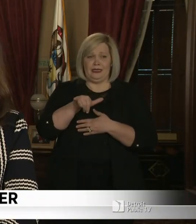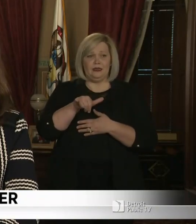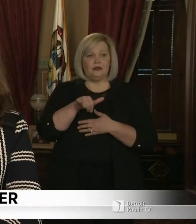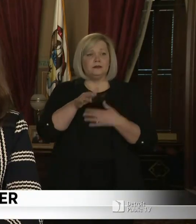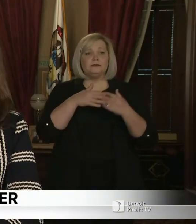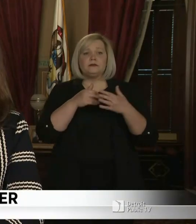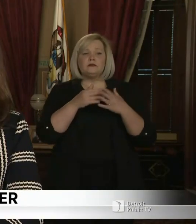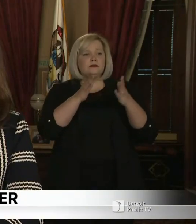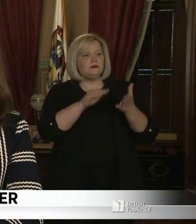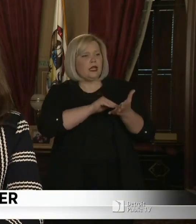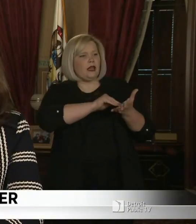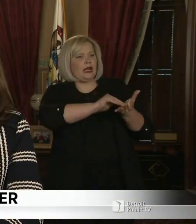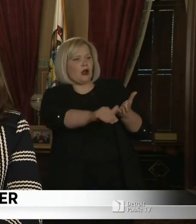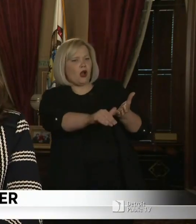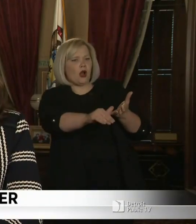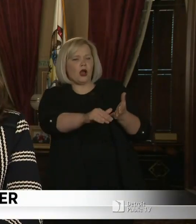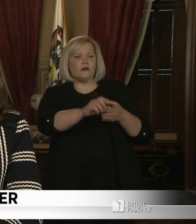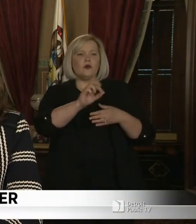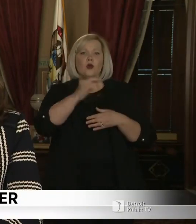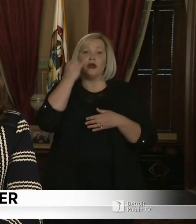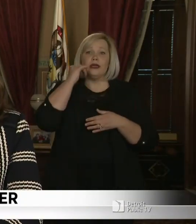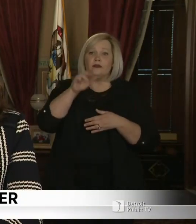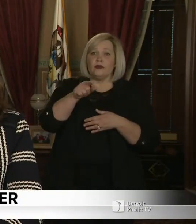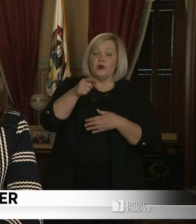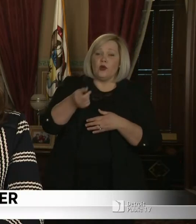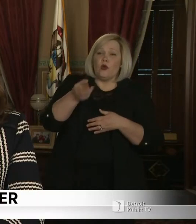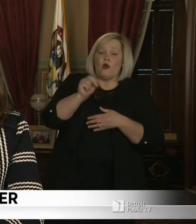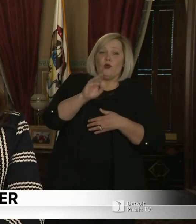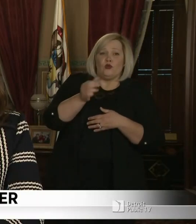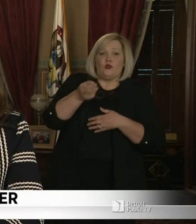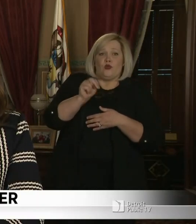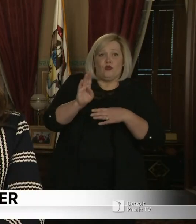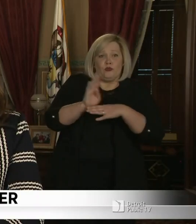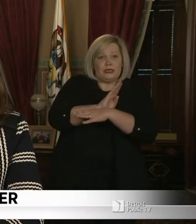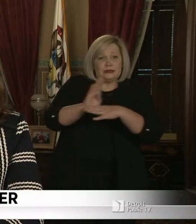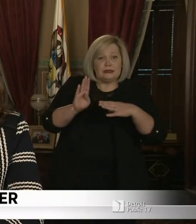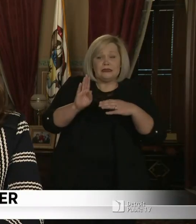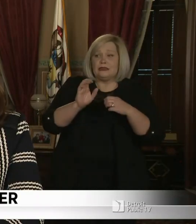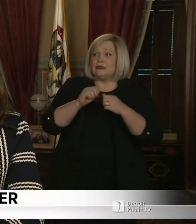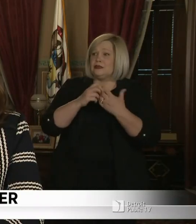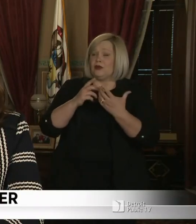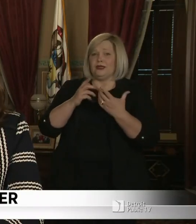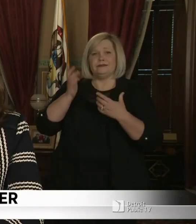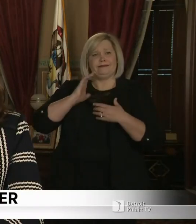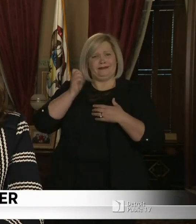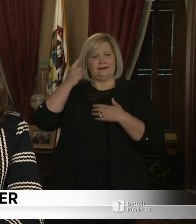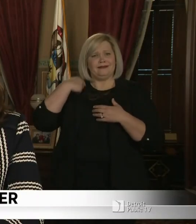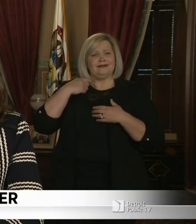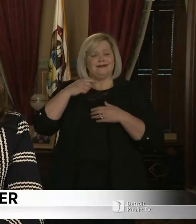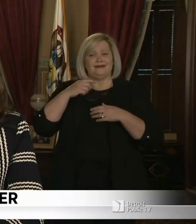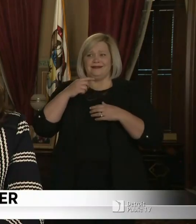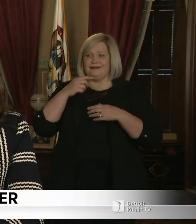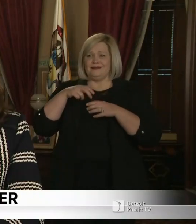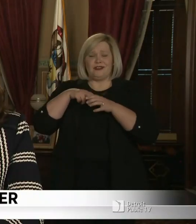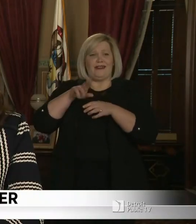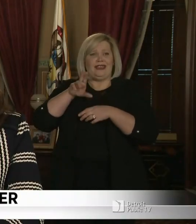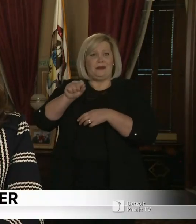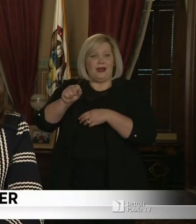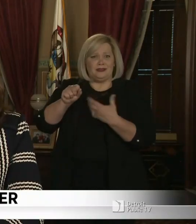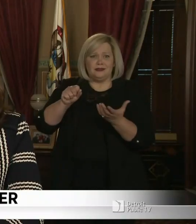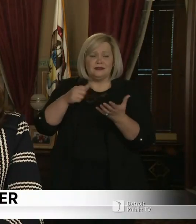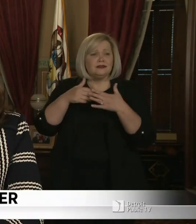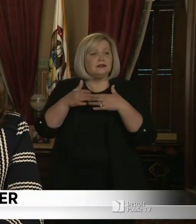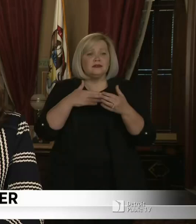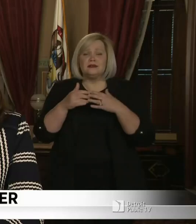or someone who owns a business or someone has to run the state budget. Frankly, every one of us is going to be